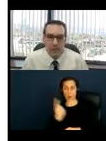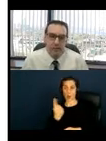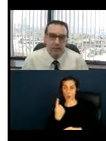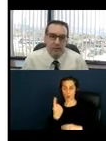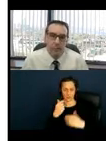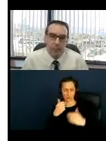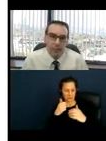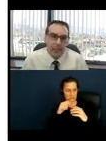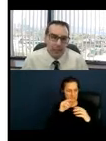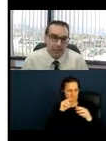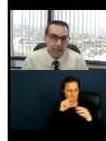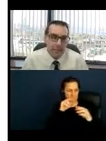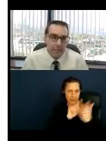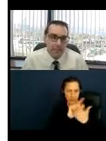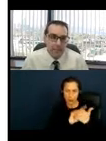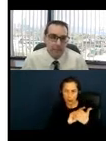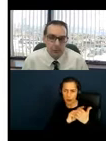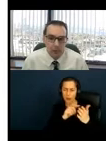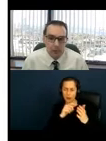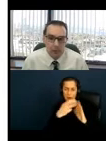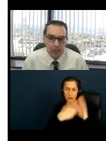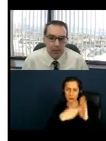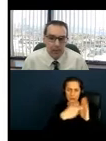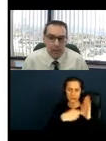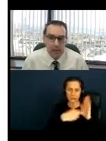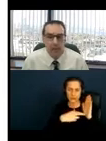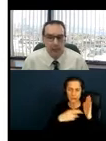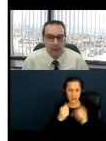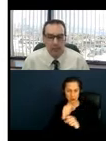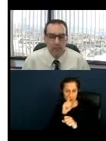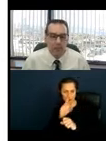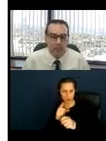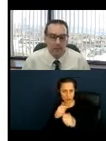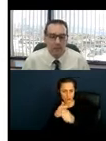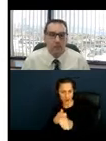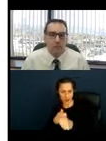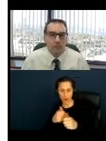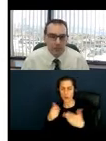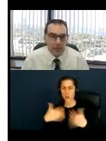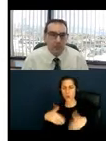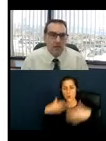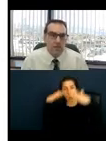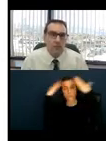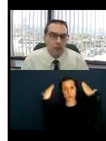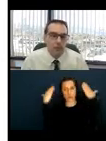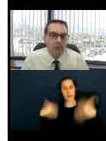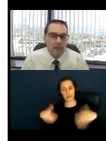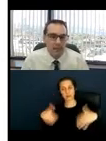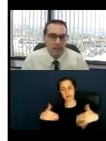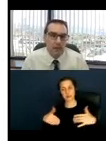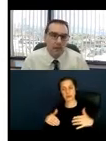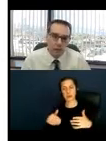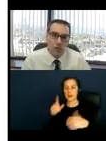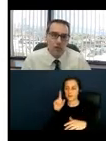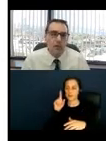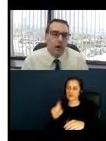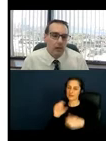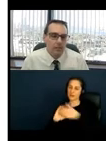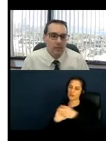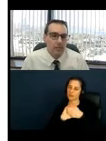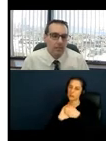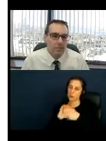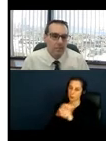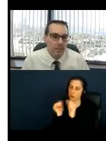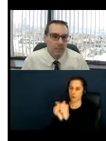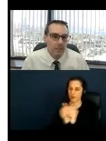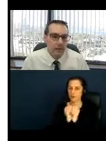just granting a blanket license for outdoor dining. There really needs to be some collaboration and working together to ensure that all